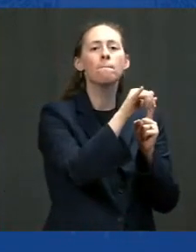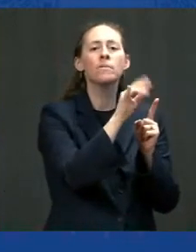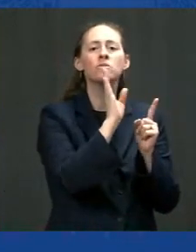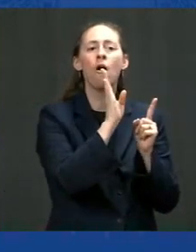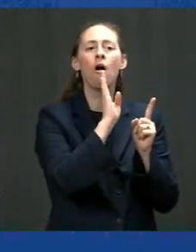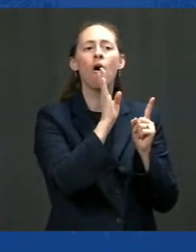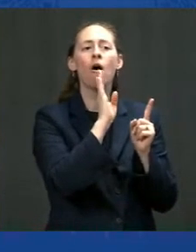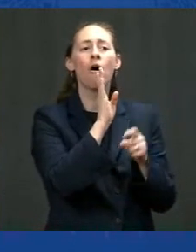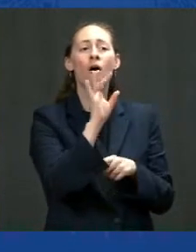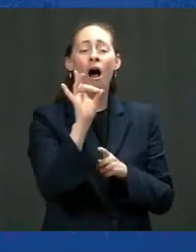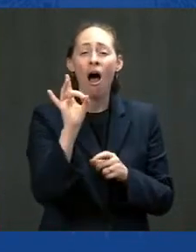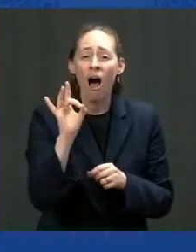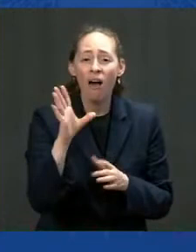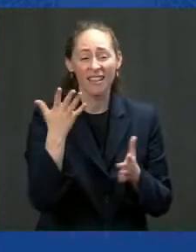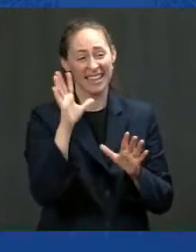him.